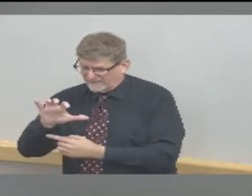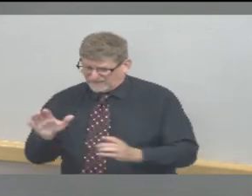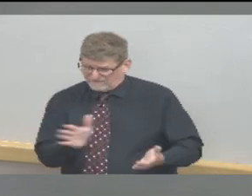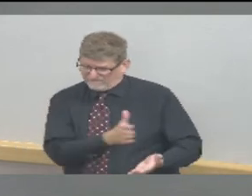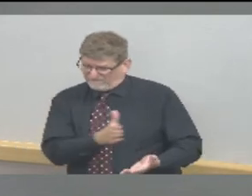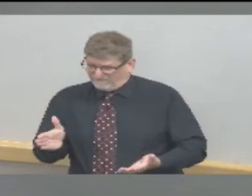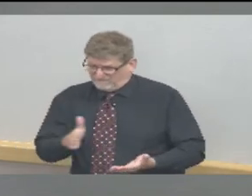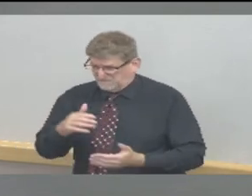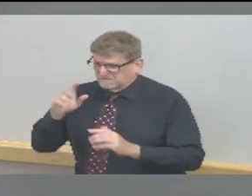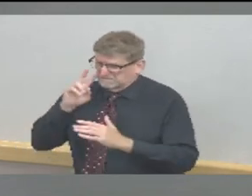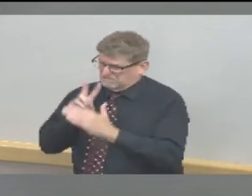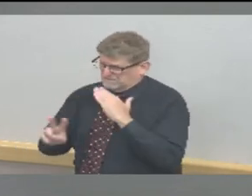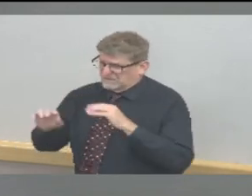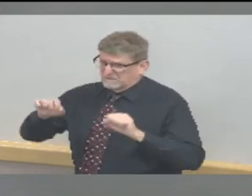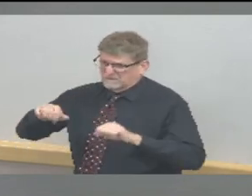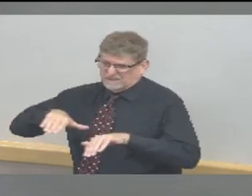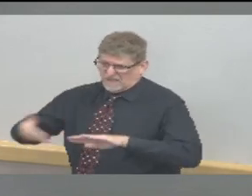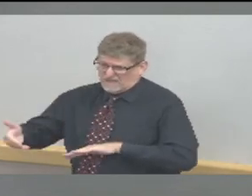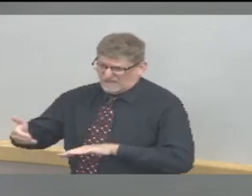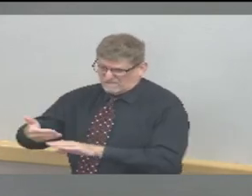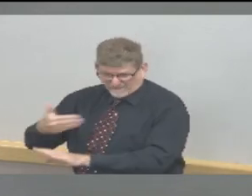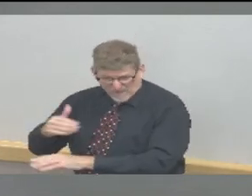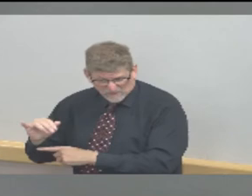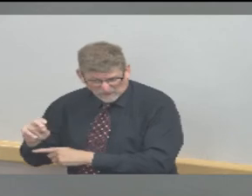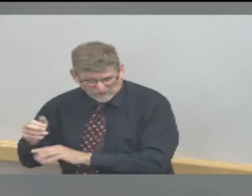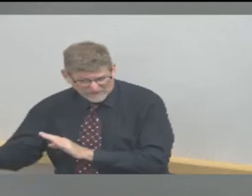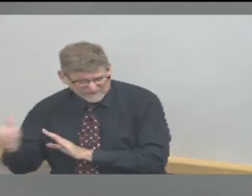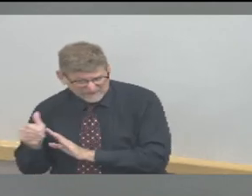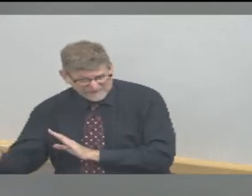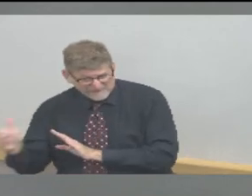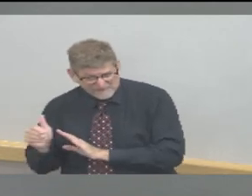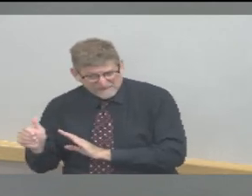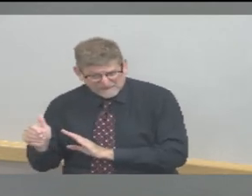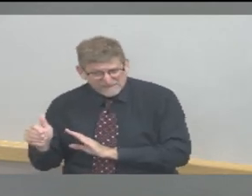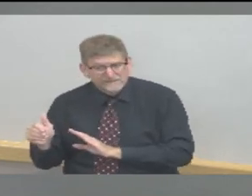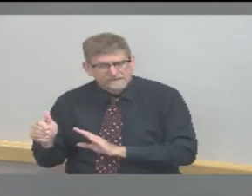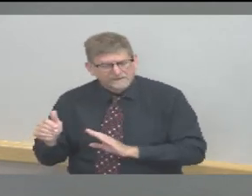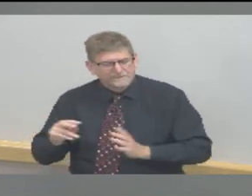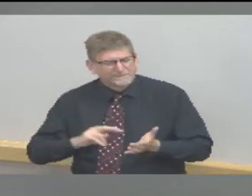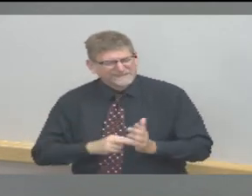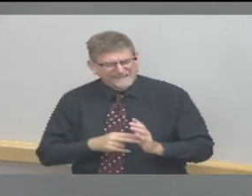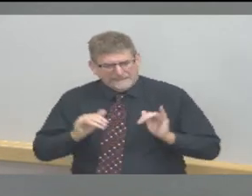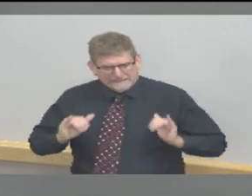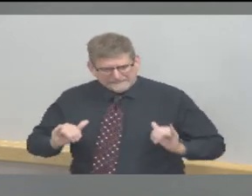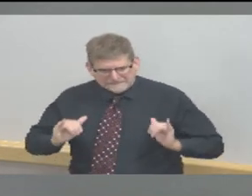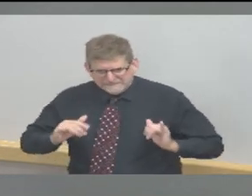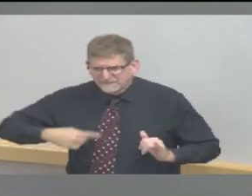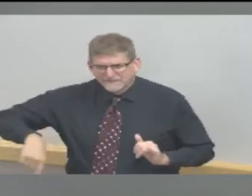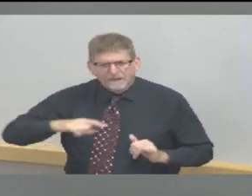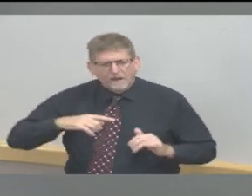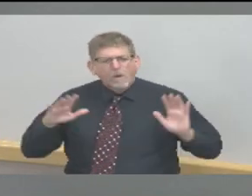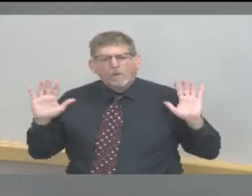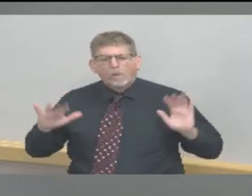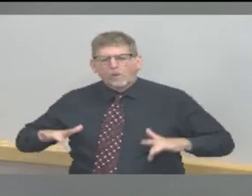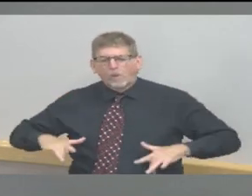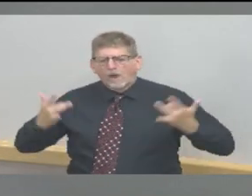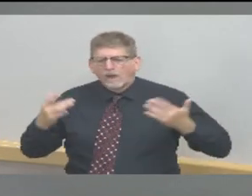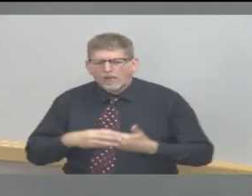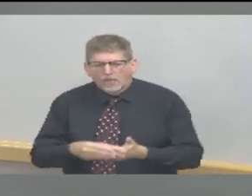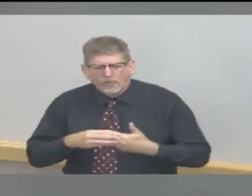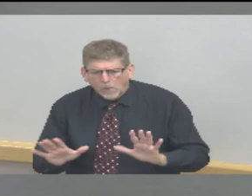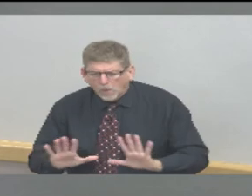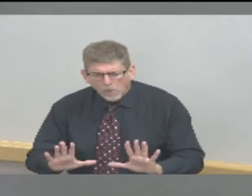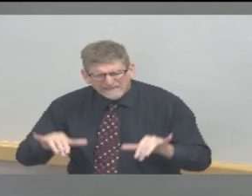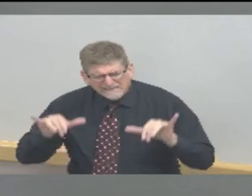measures social distancing masks hand hygiene are all very important and remain very important